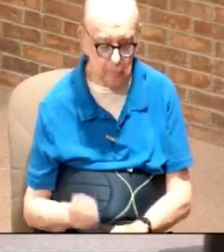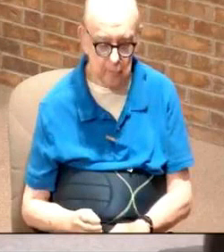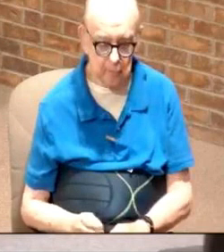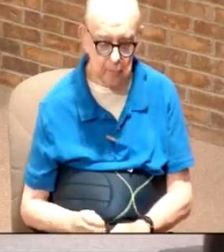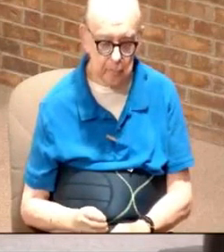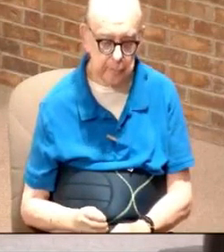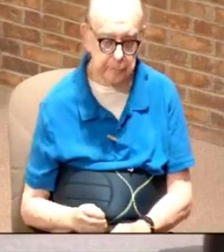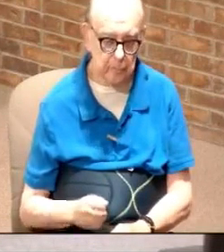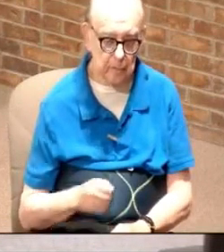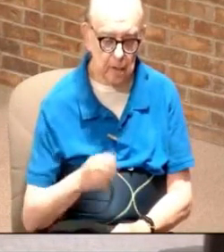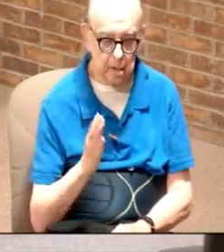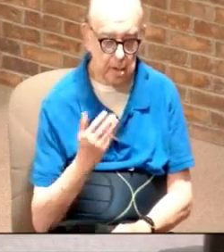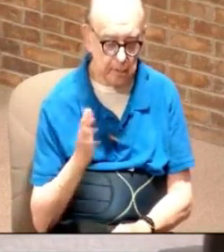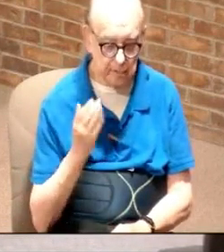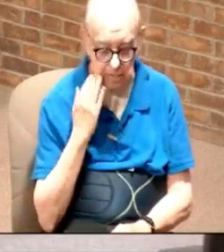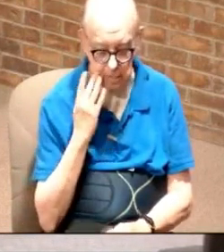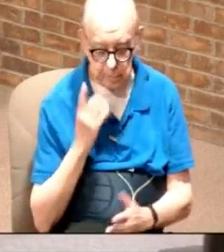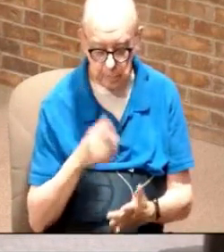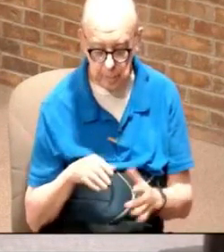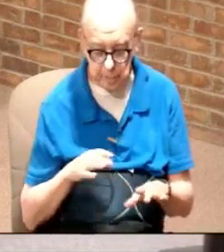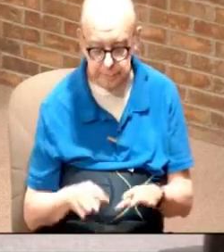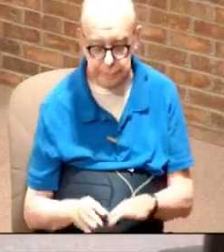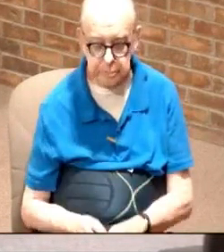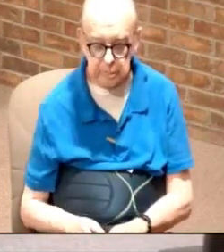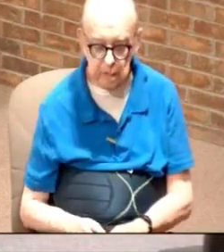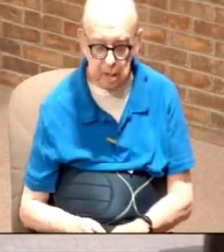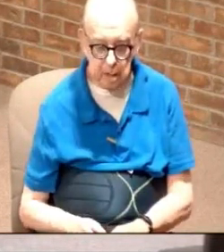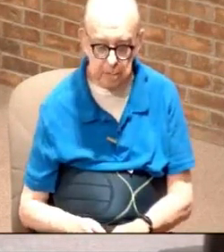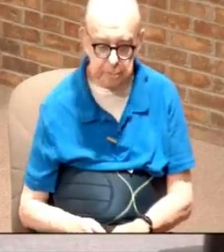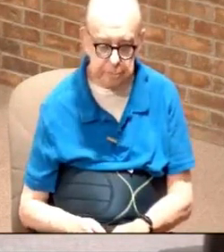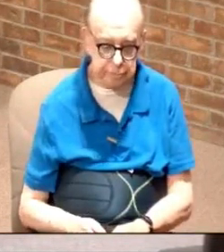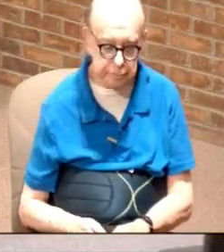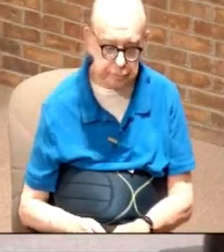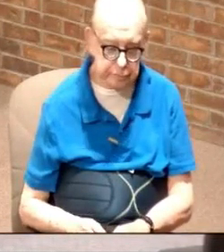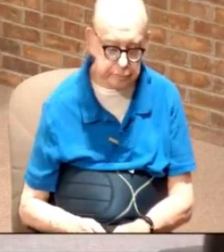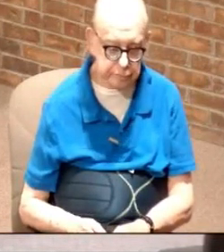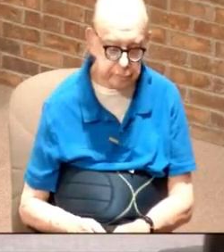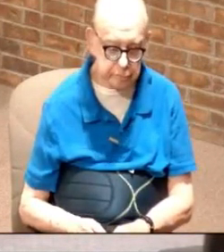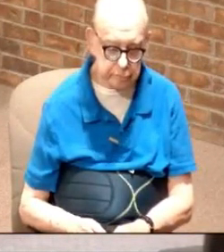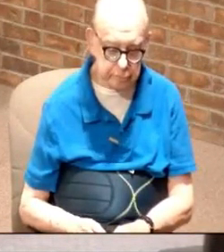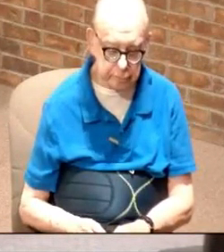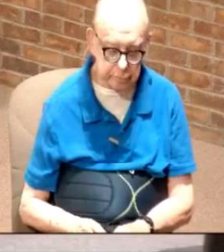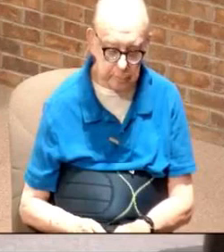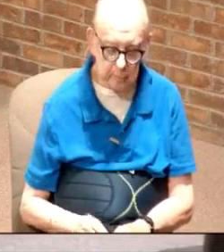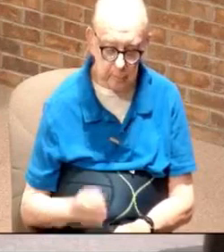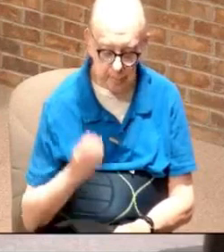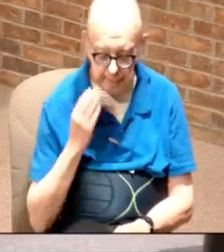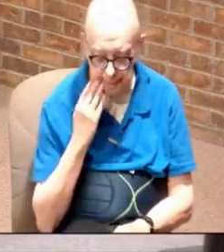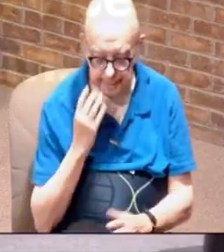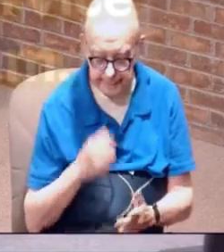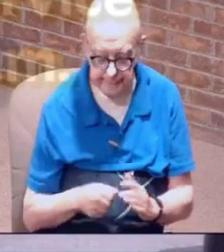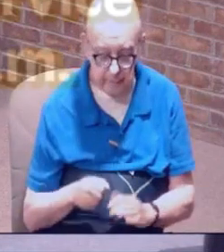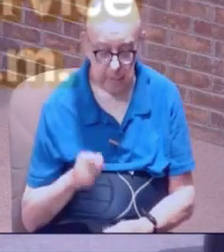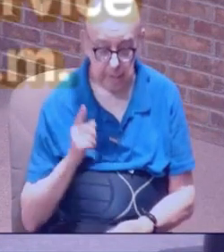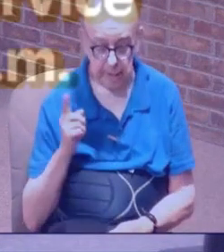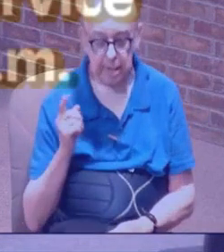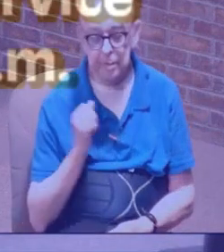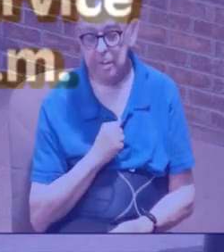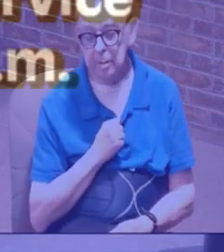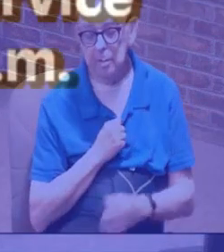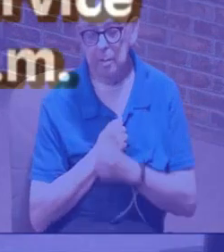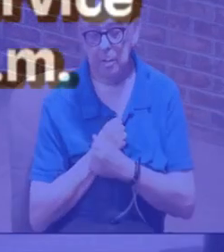he already knows what I do he doesn't have to accuse me of anything he already knows you know what he still loves me